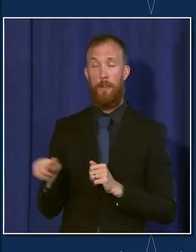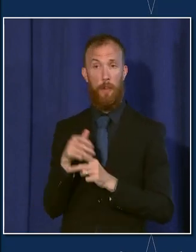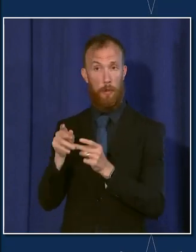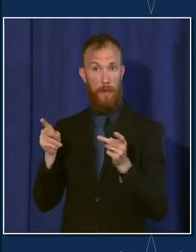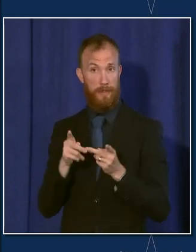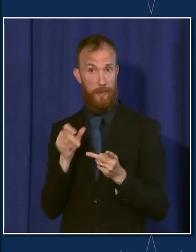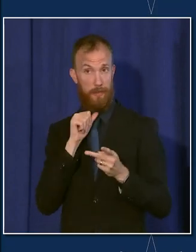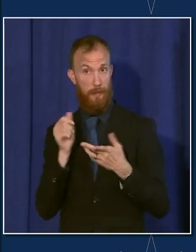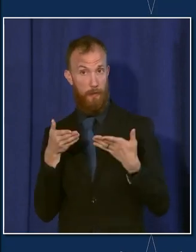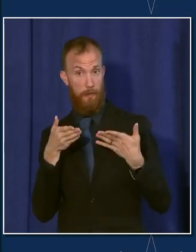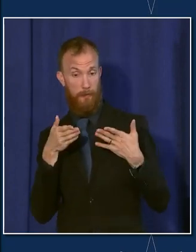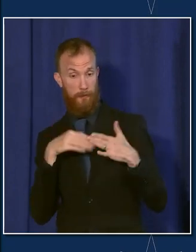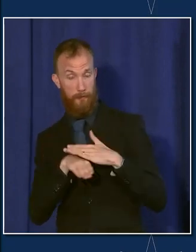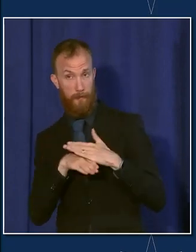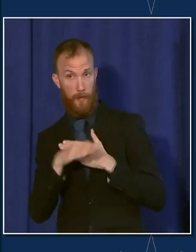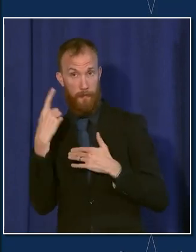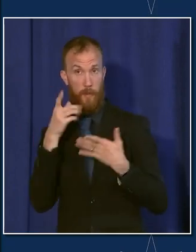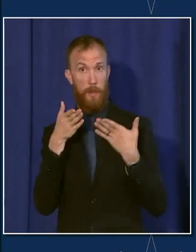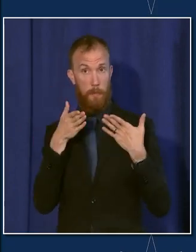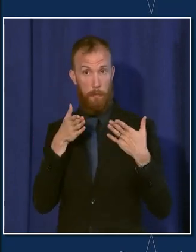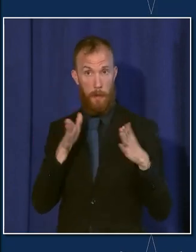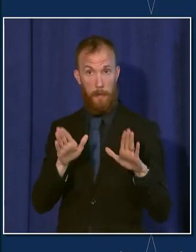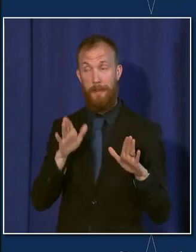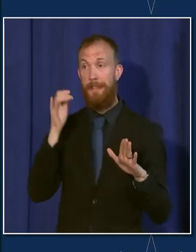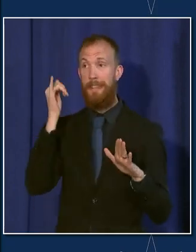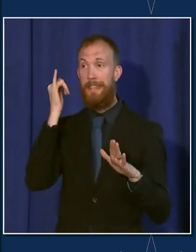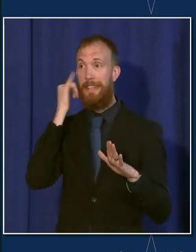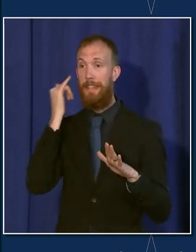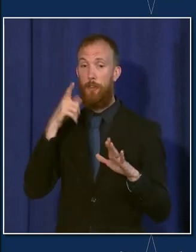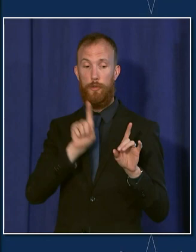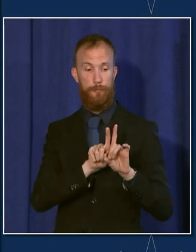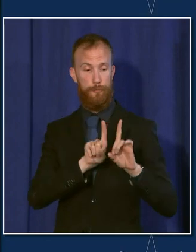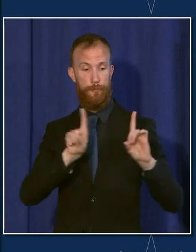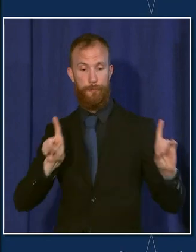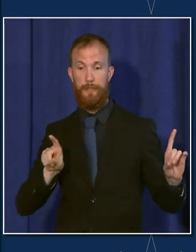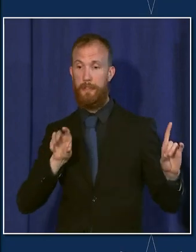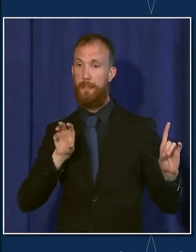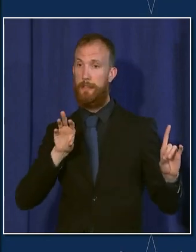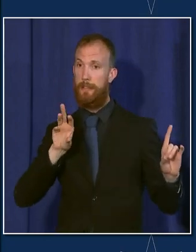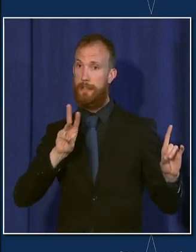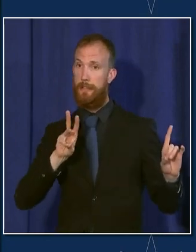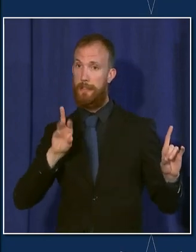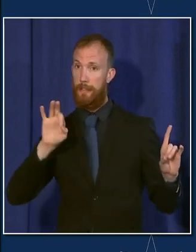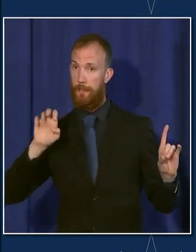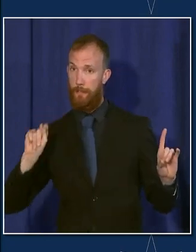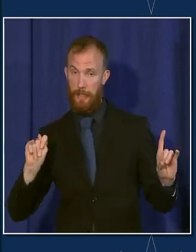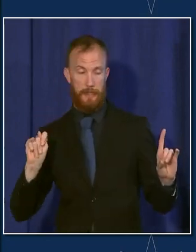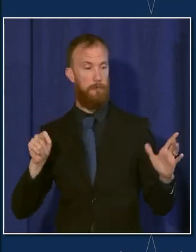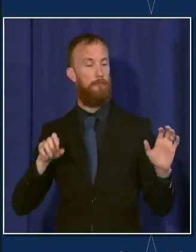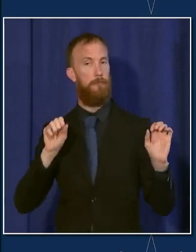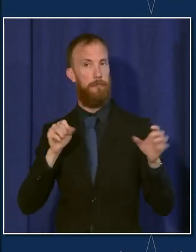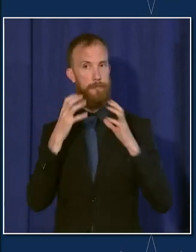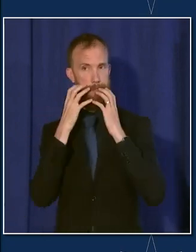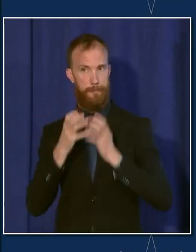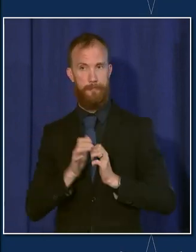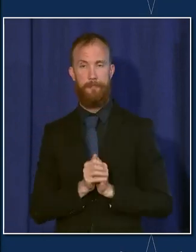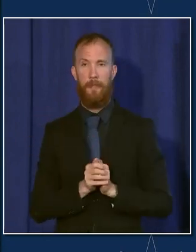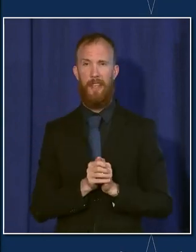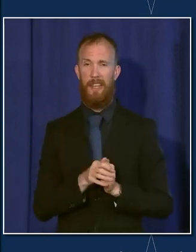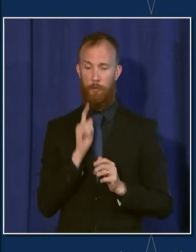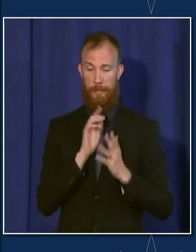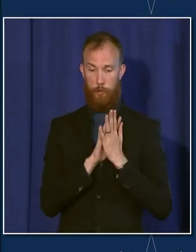if employees are static and maintaining at least six feet in social distancing. In crowded outdoor settings,